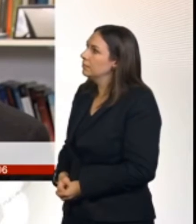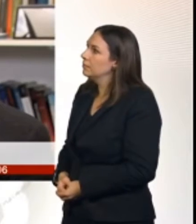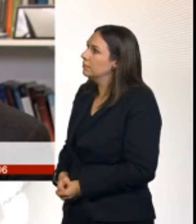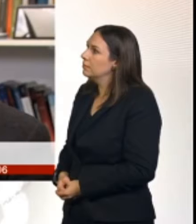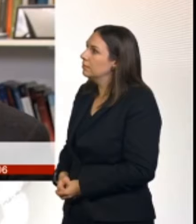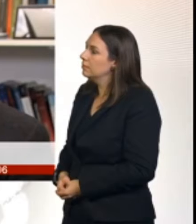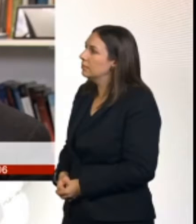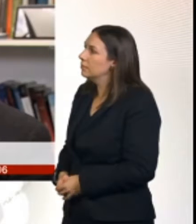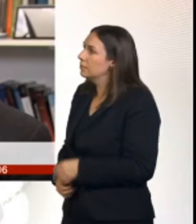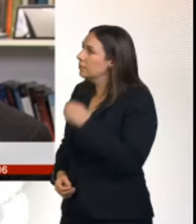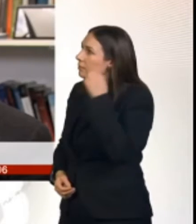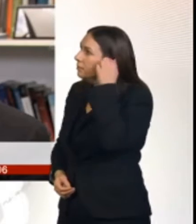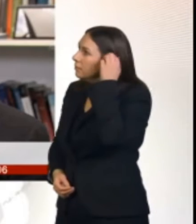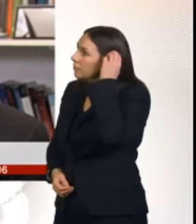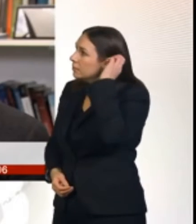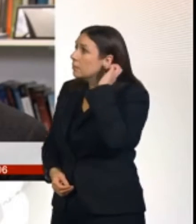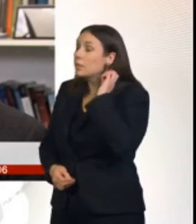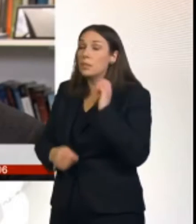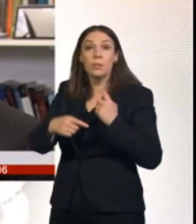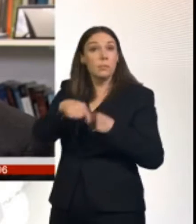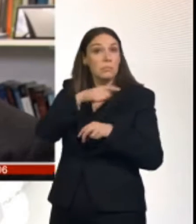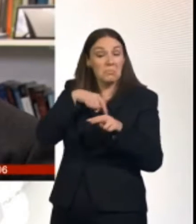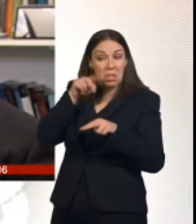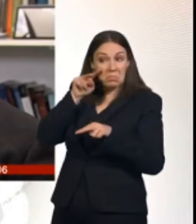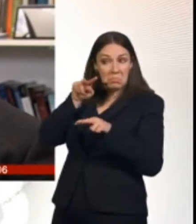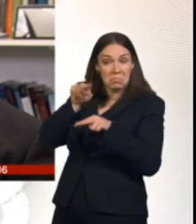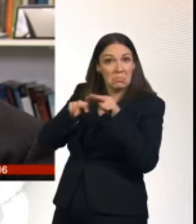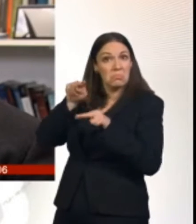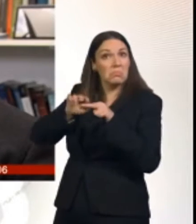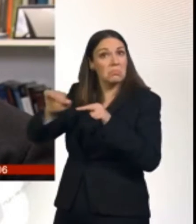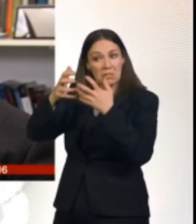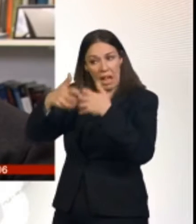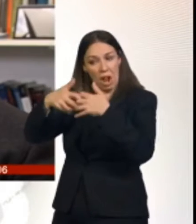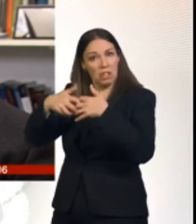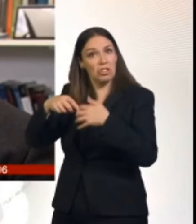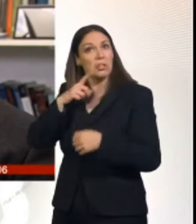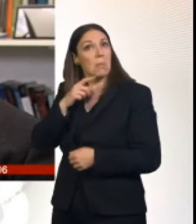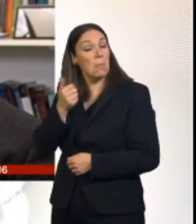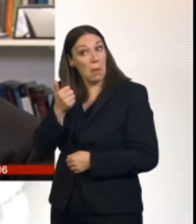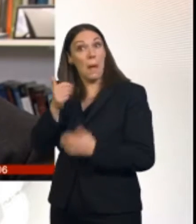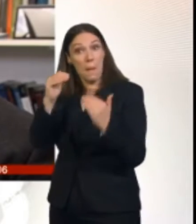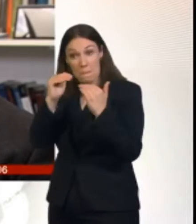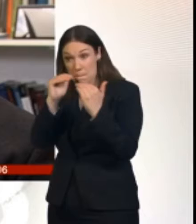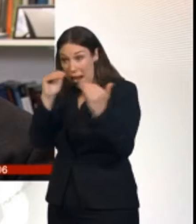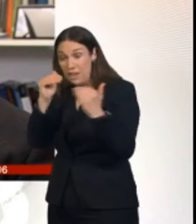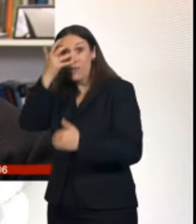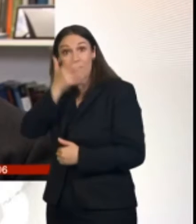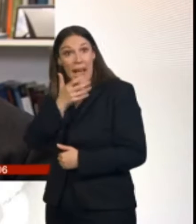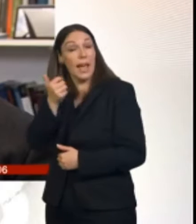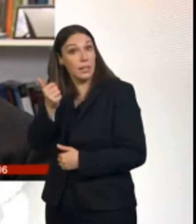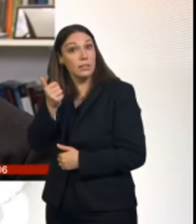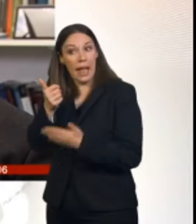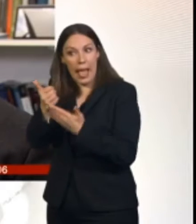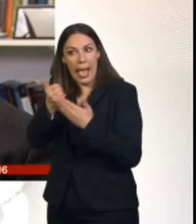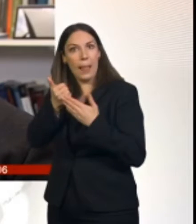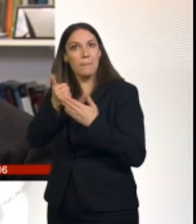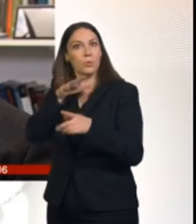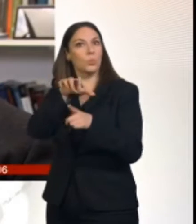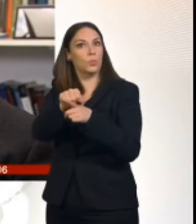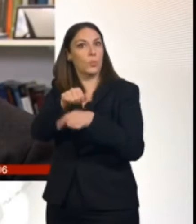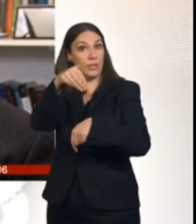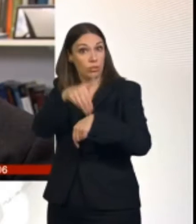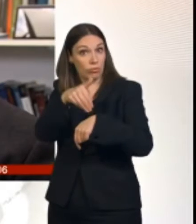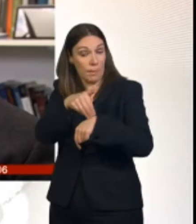number of occasions that it could have other uses. For example, there were uses of it to identify